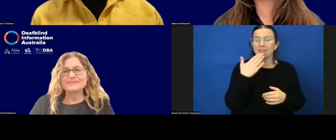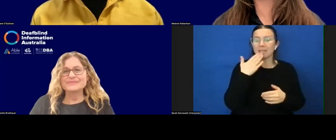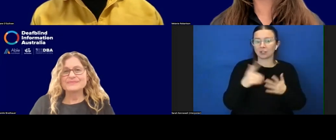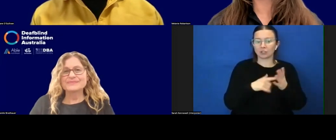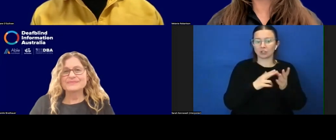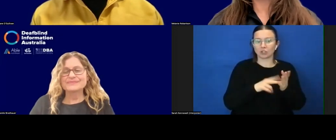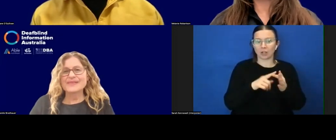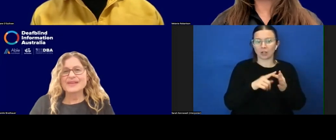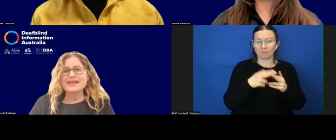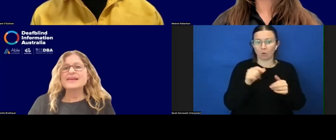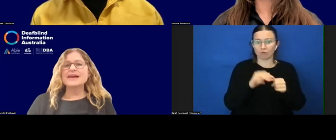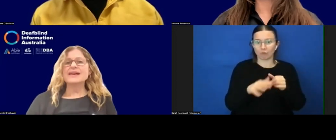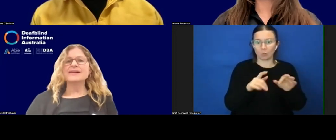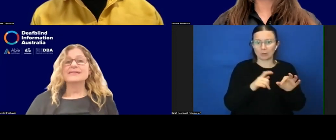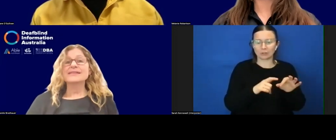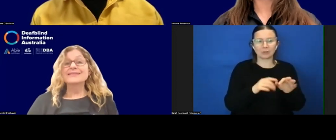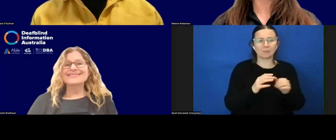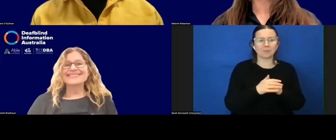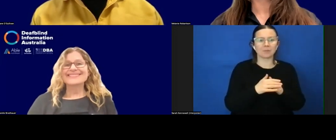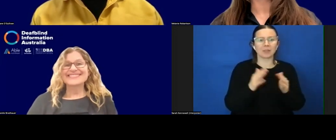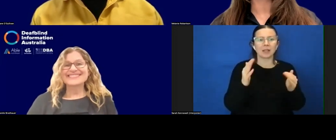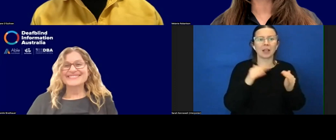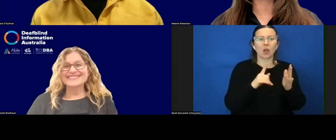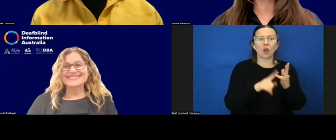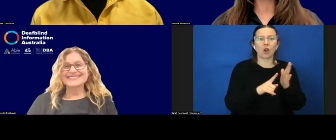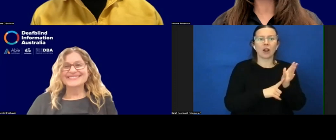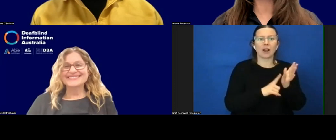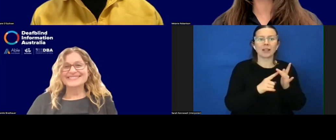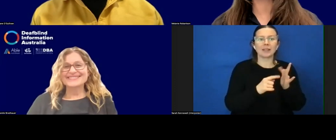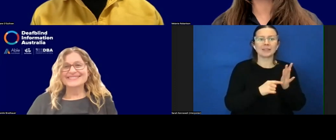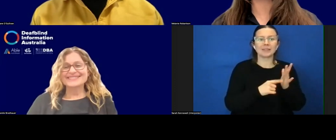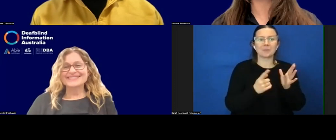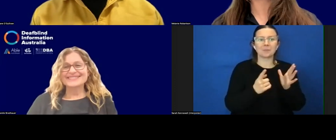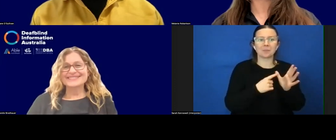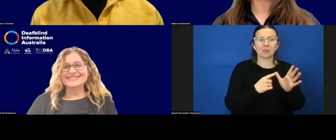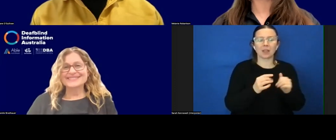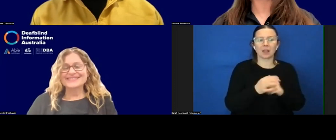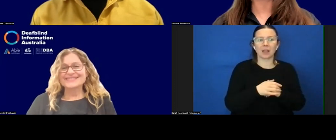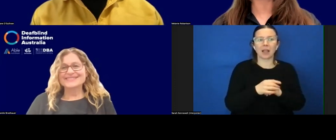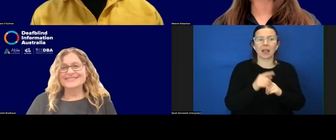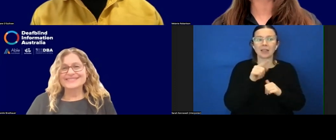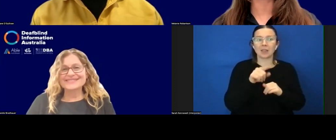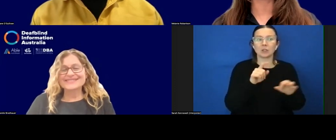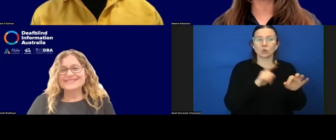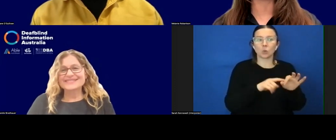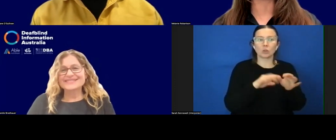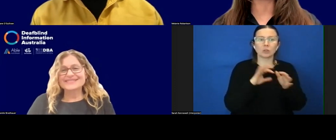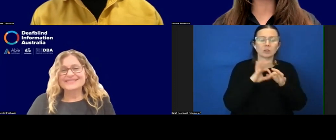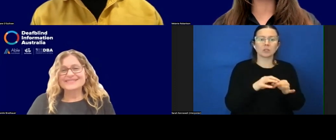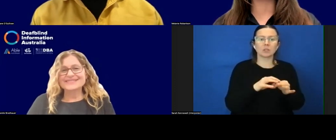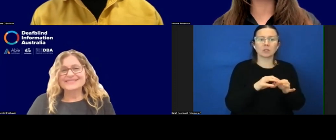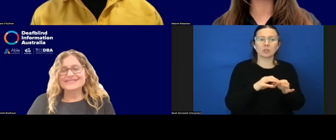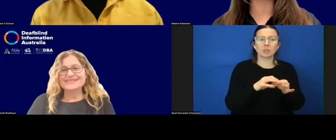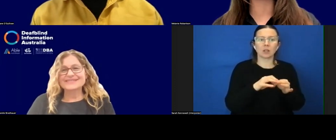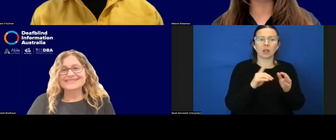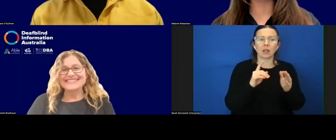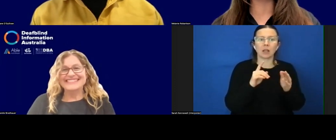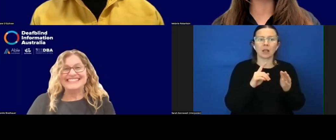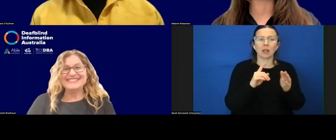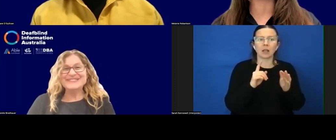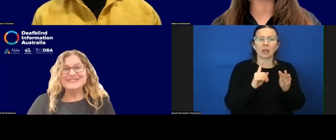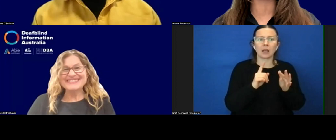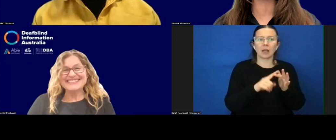great question. From Alita. So this is a question about echolocation